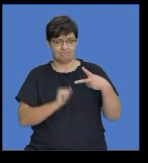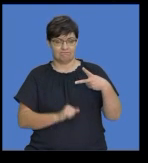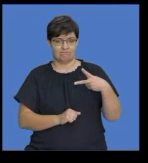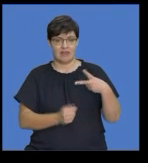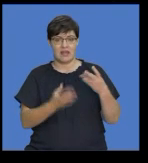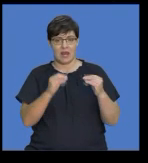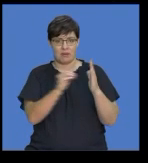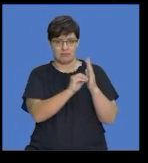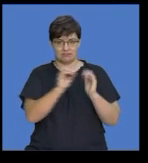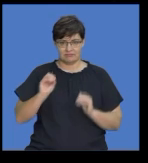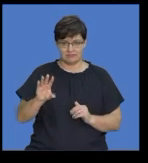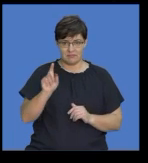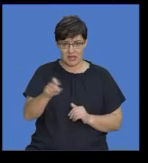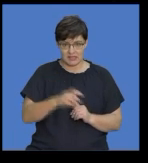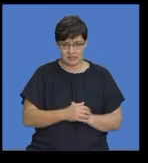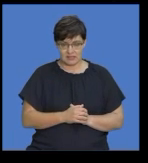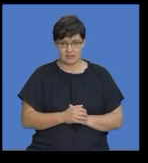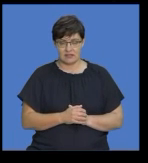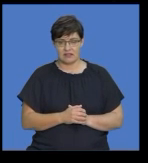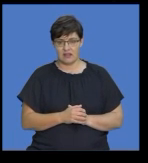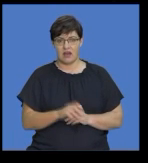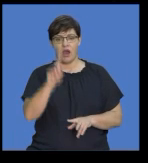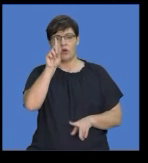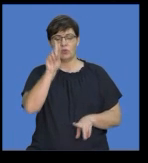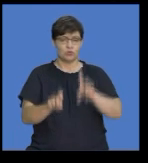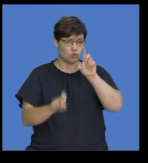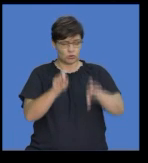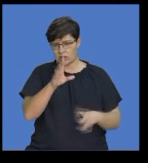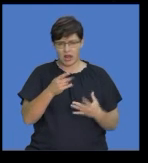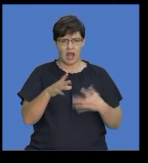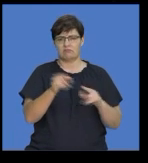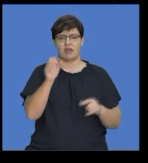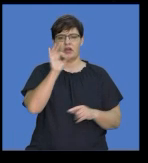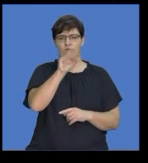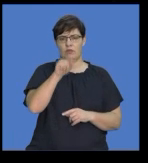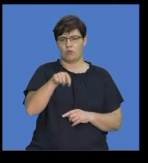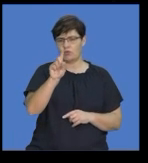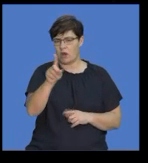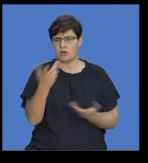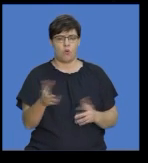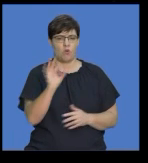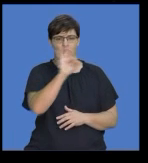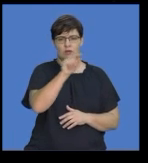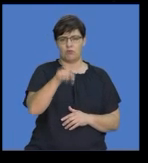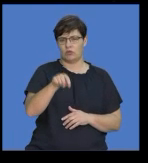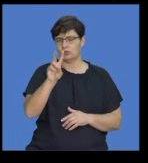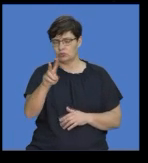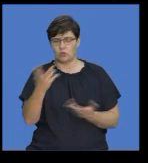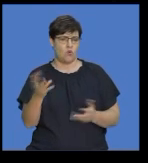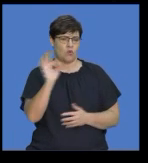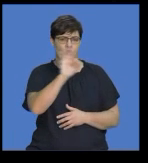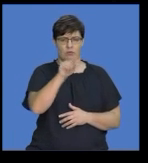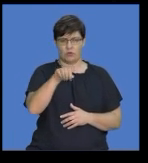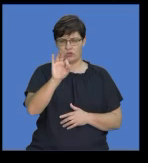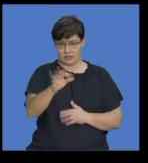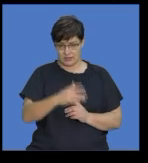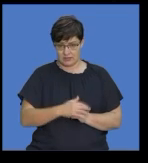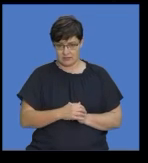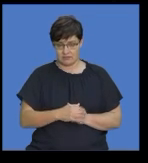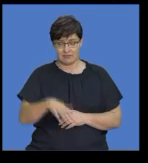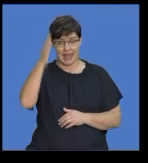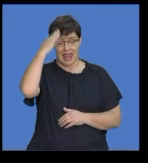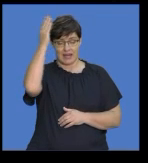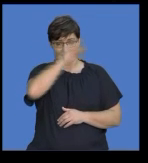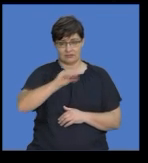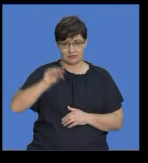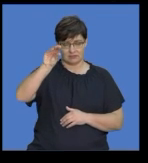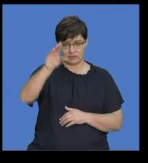Remember, you will have a choice of questions, so it's either 3.1 or 3.2 or 3.3. And remember the heading. I would prefer you write